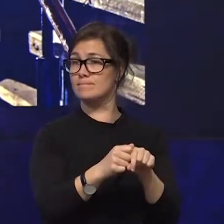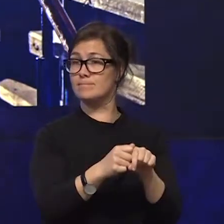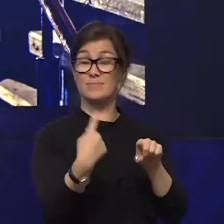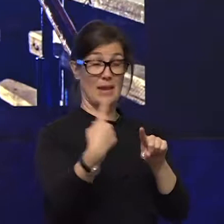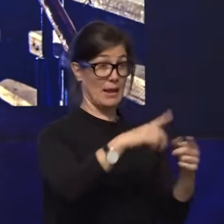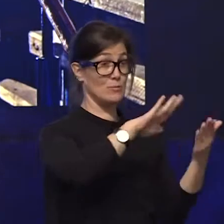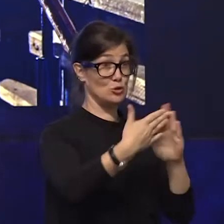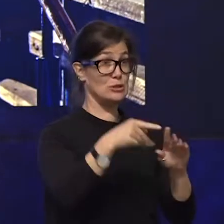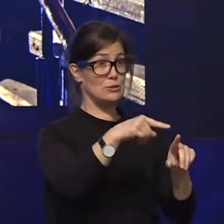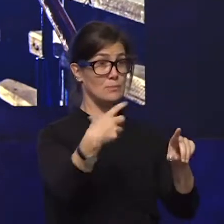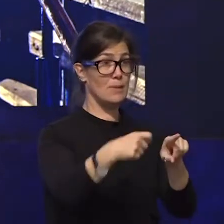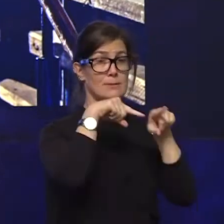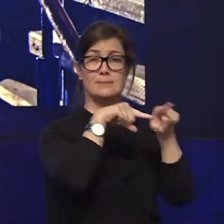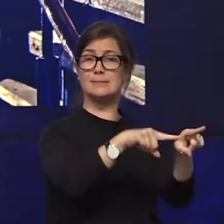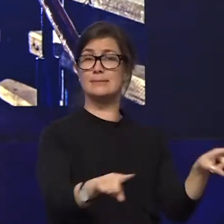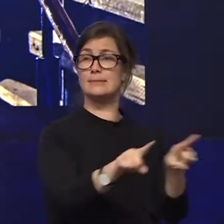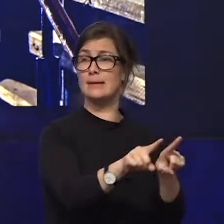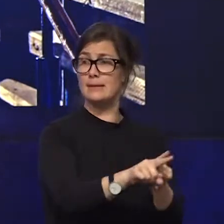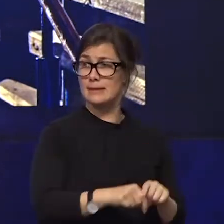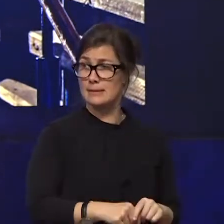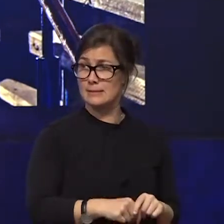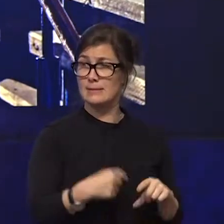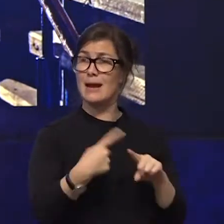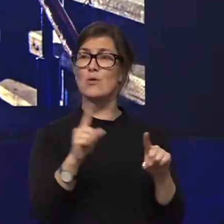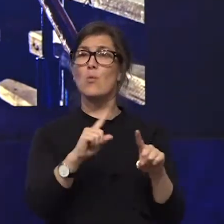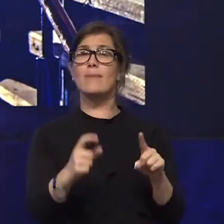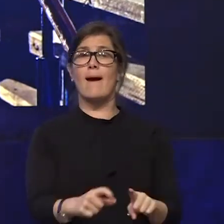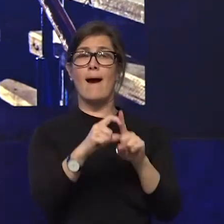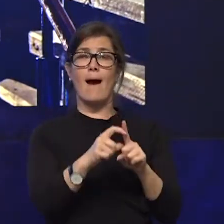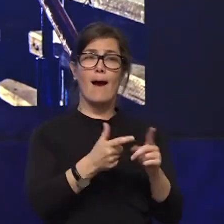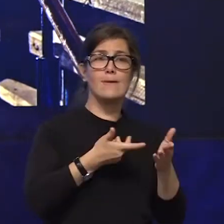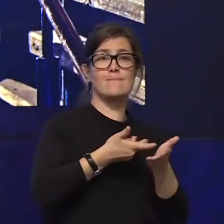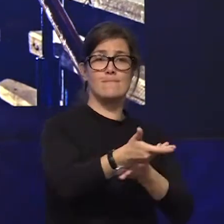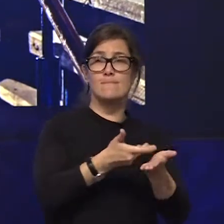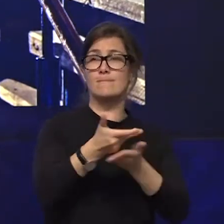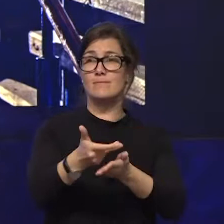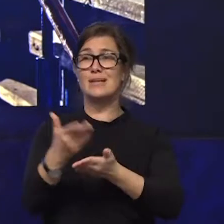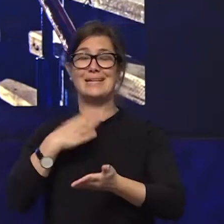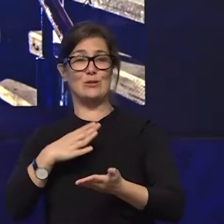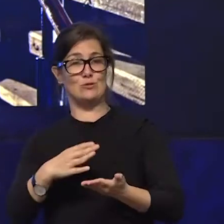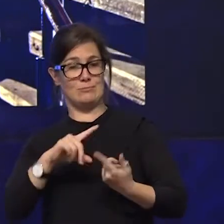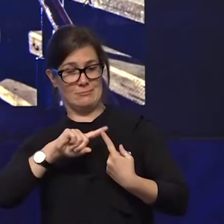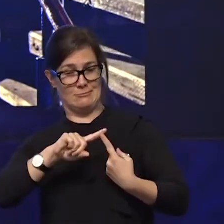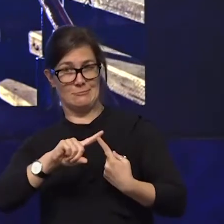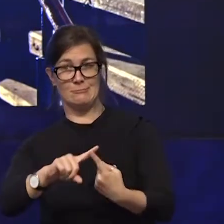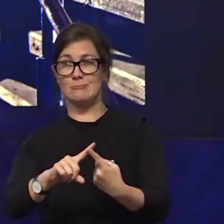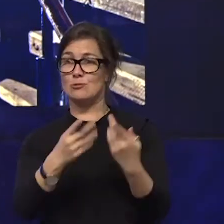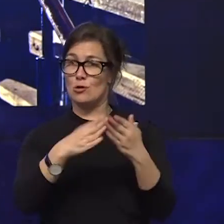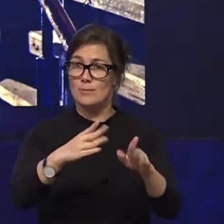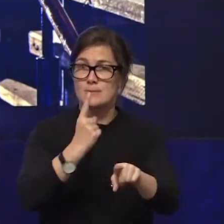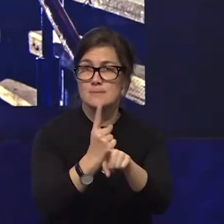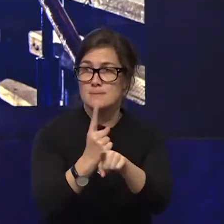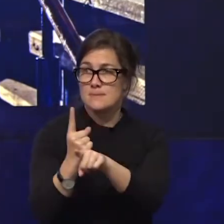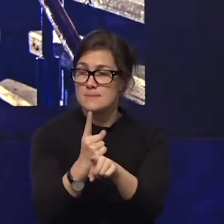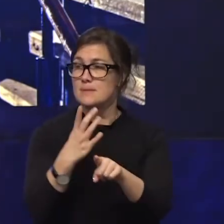ask ourselves what are the difficult conversations that we need to keep having to ensure that we